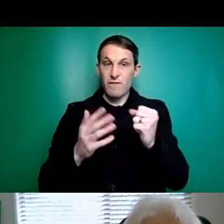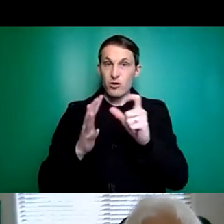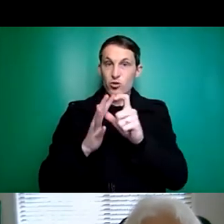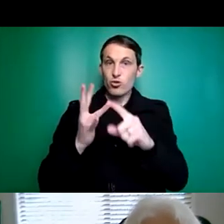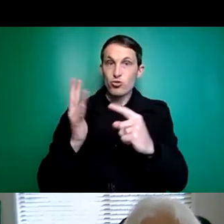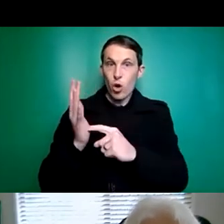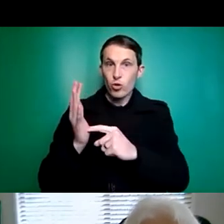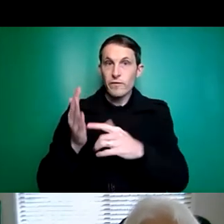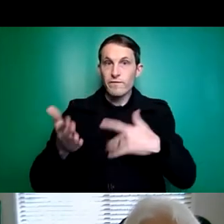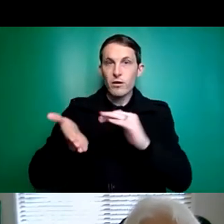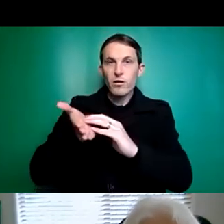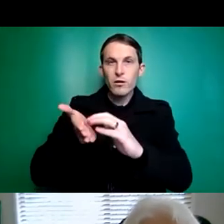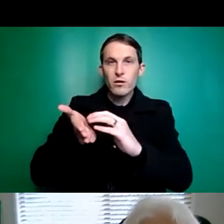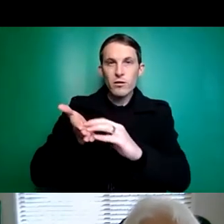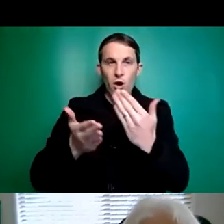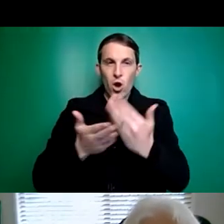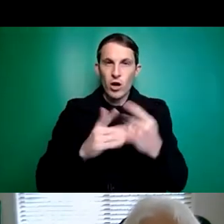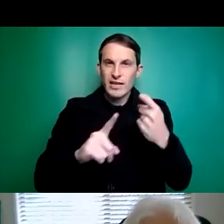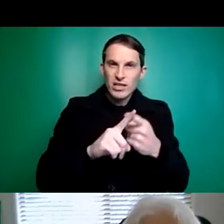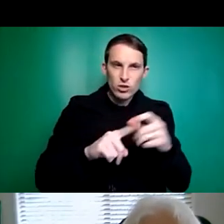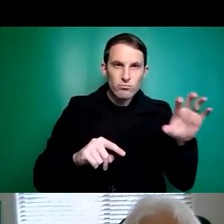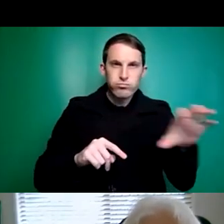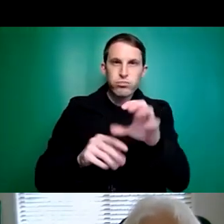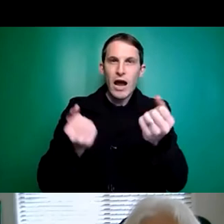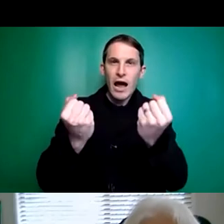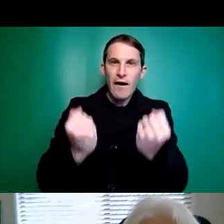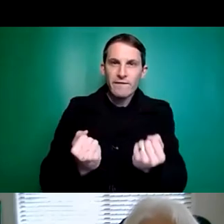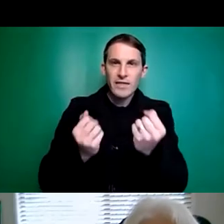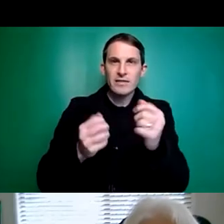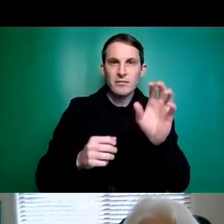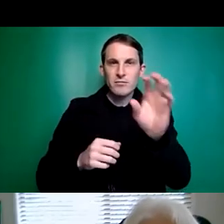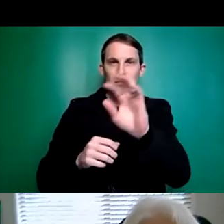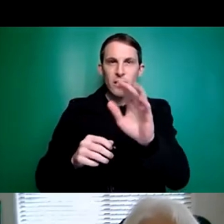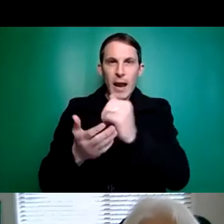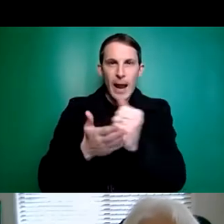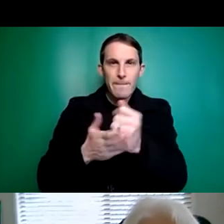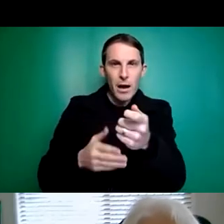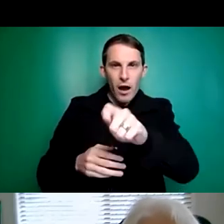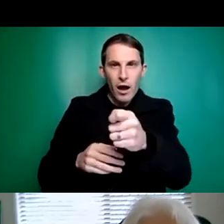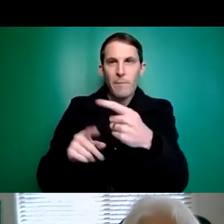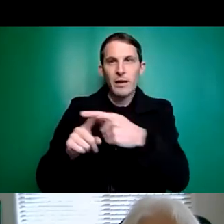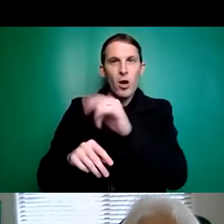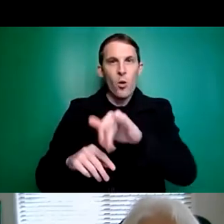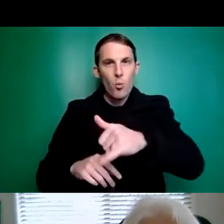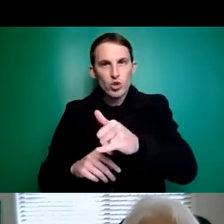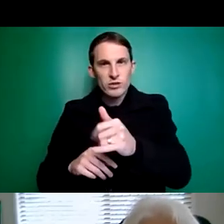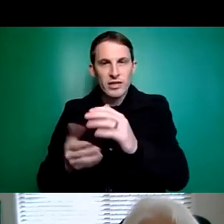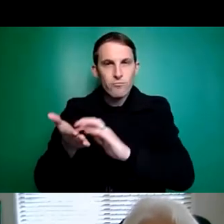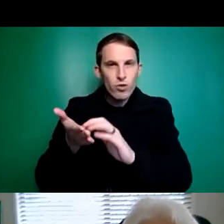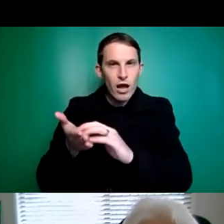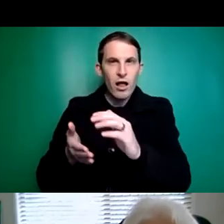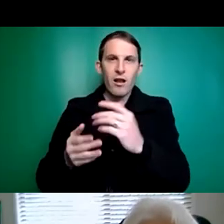And I use braille for labelling as well as reading. So